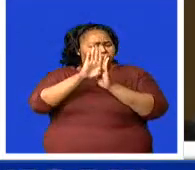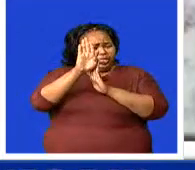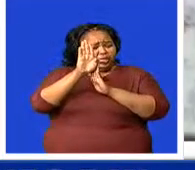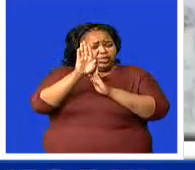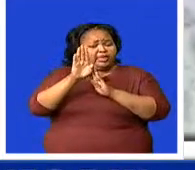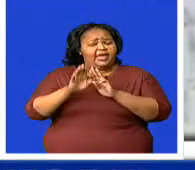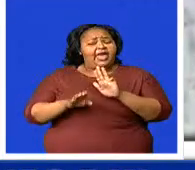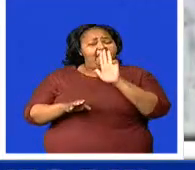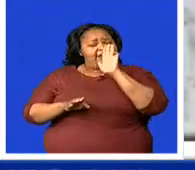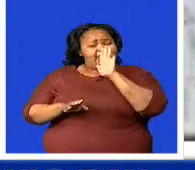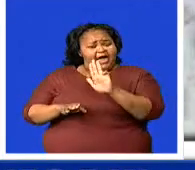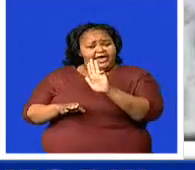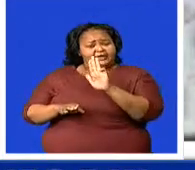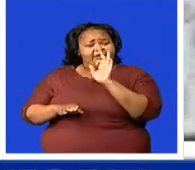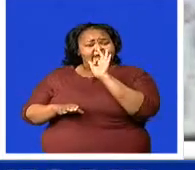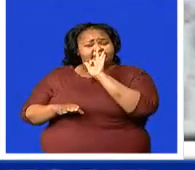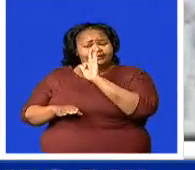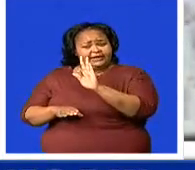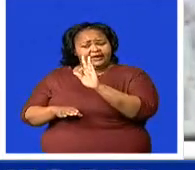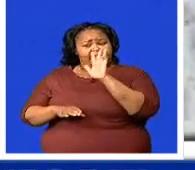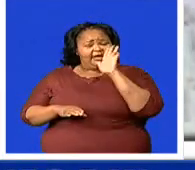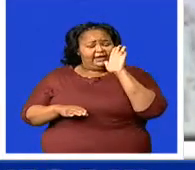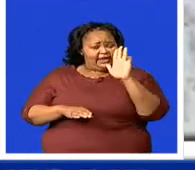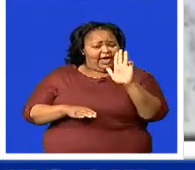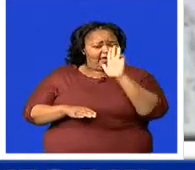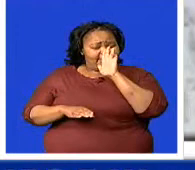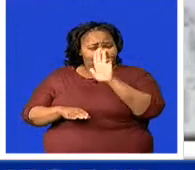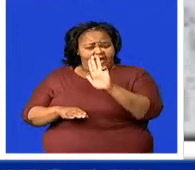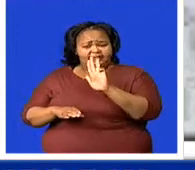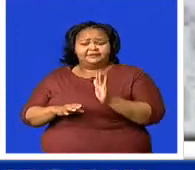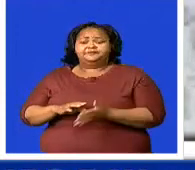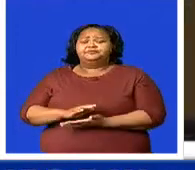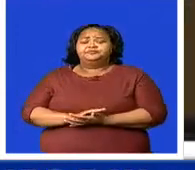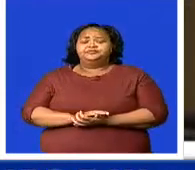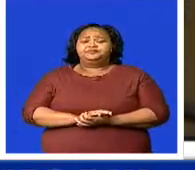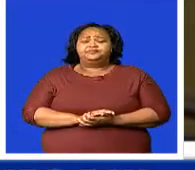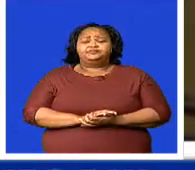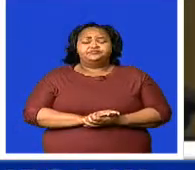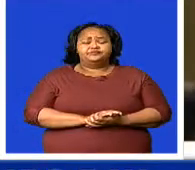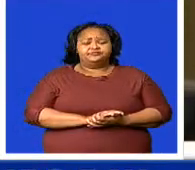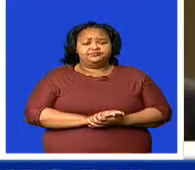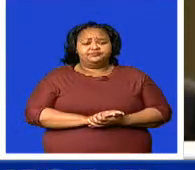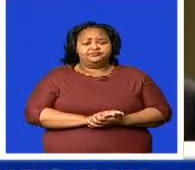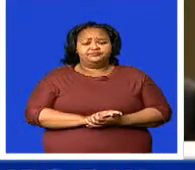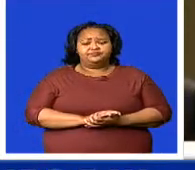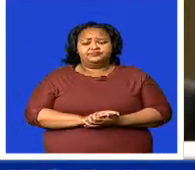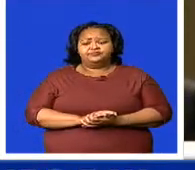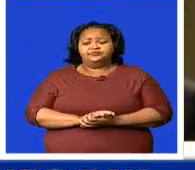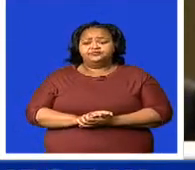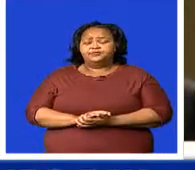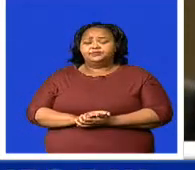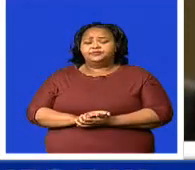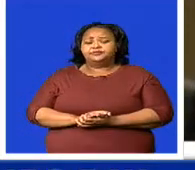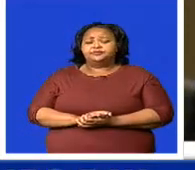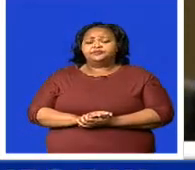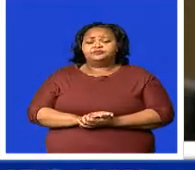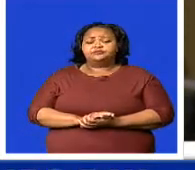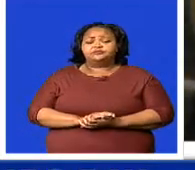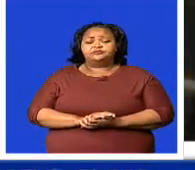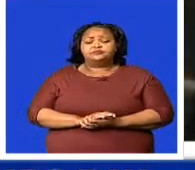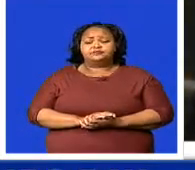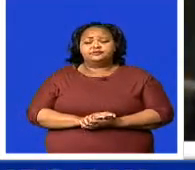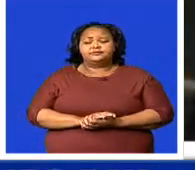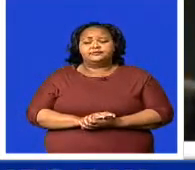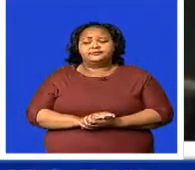,399, which is 9,399. Now,